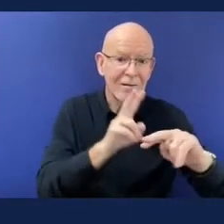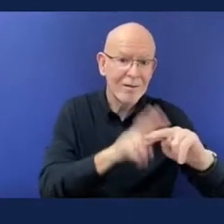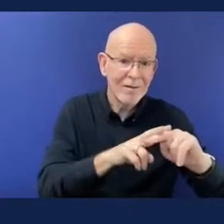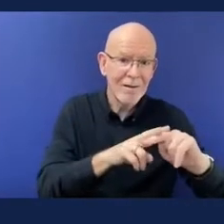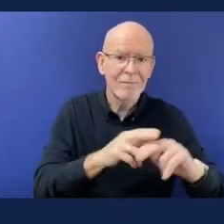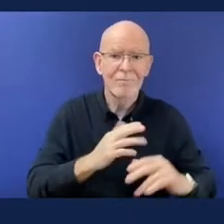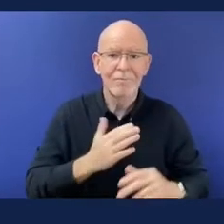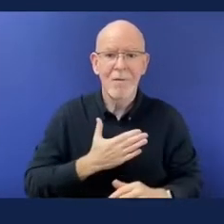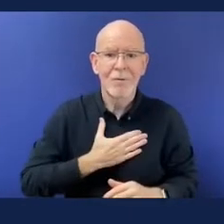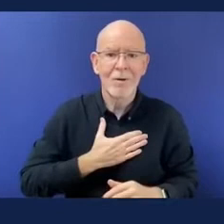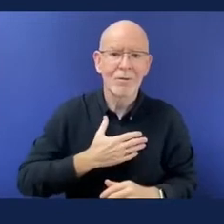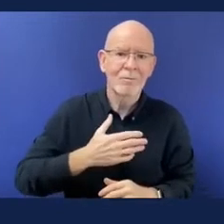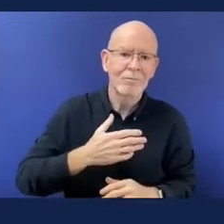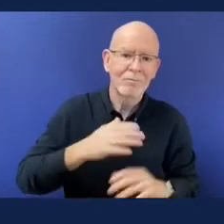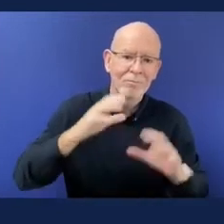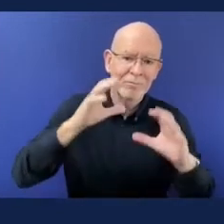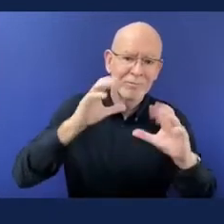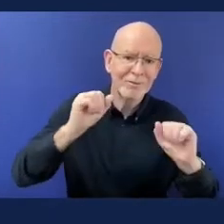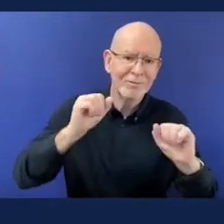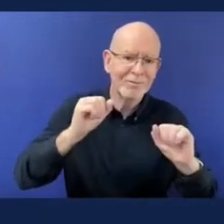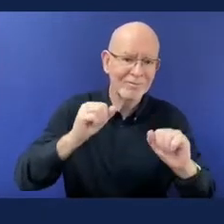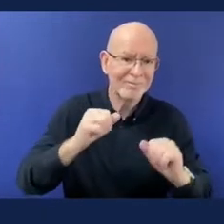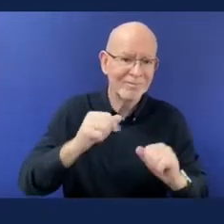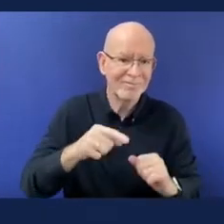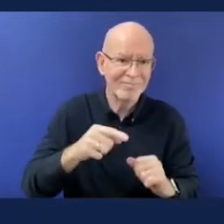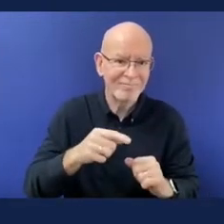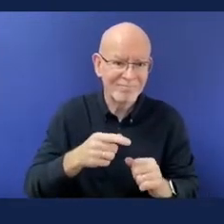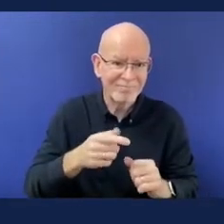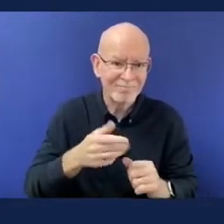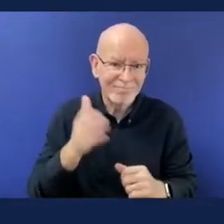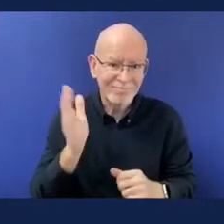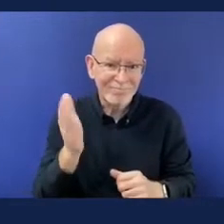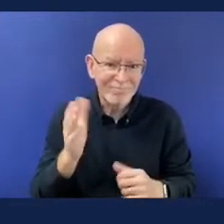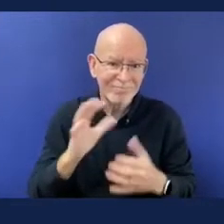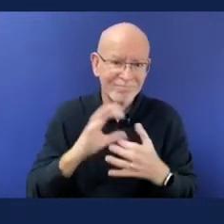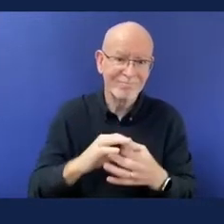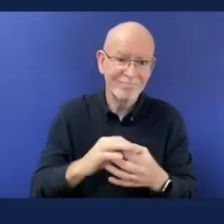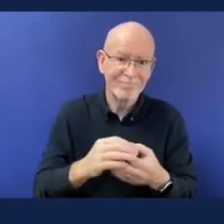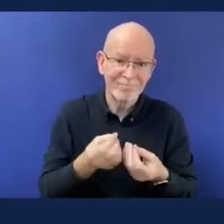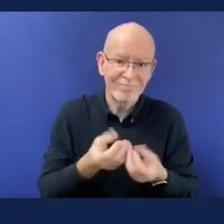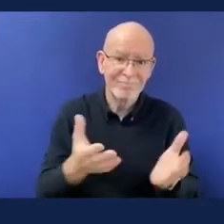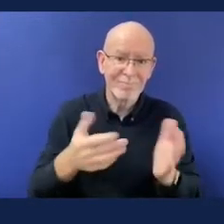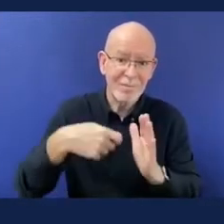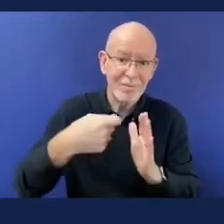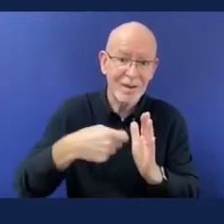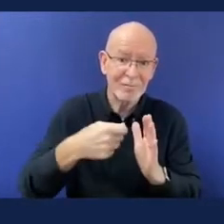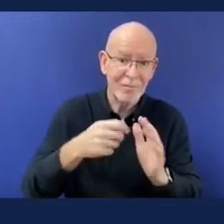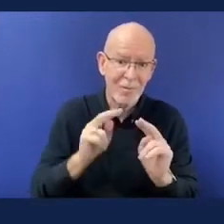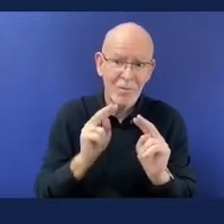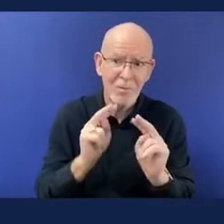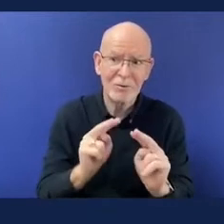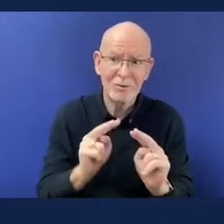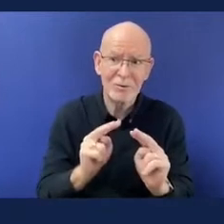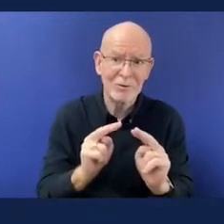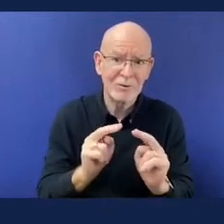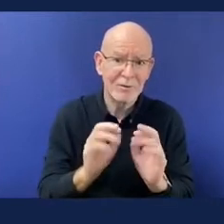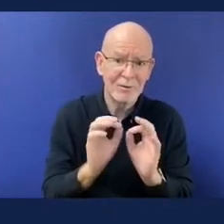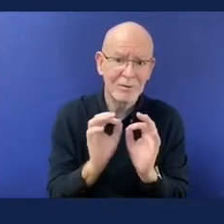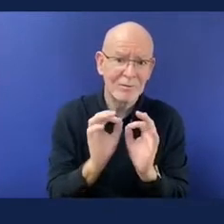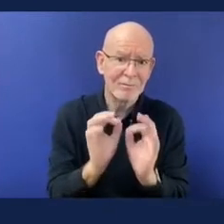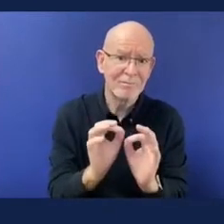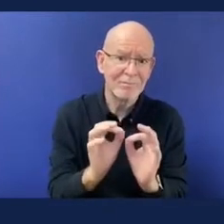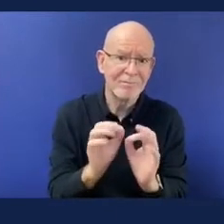had the eu president we even had prince harry talking about how this campaign was going to transform the lives of persons with disabilities